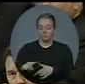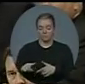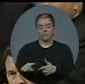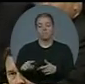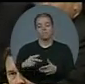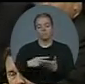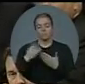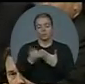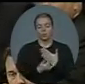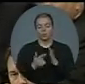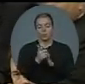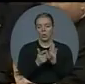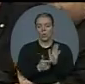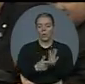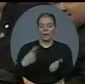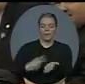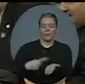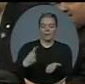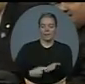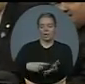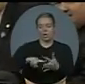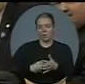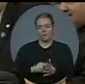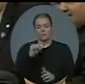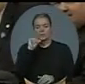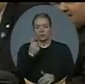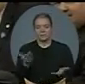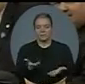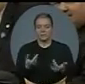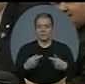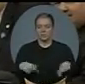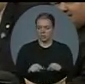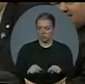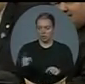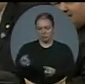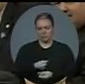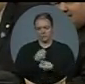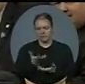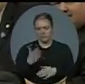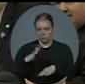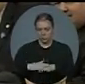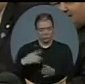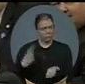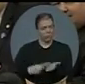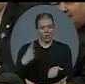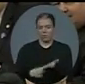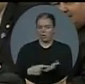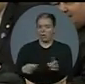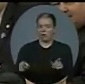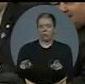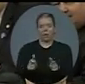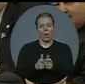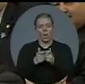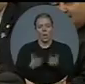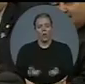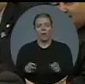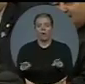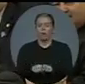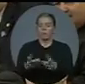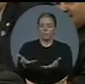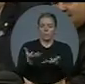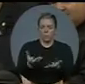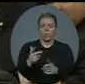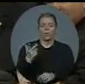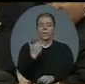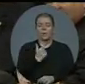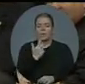tomorrow. They can debate it as long as they want. They can do what they like on the bill. They can even stand in their place and vote against it if they